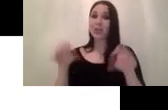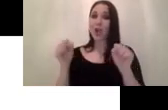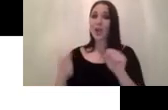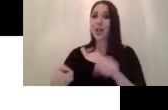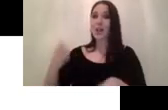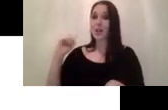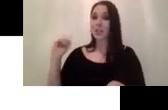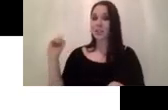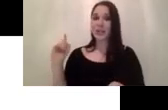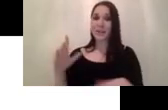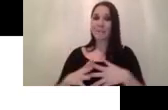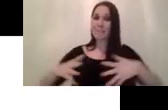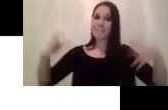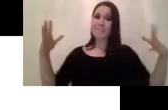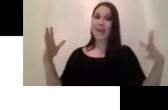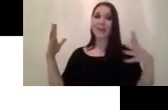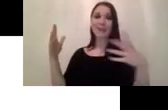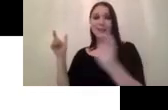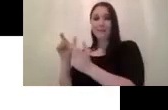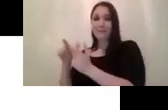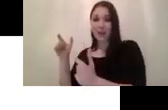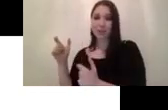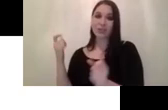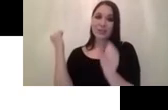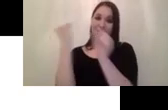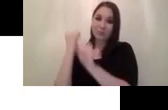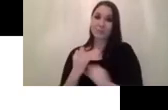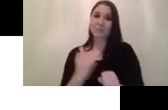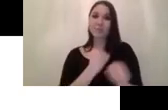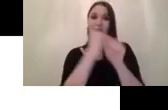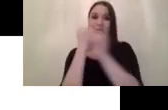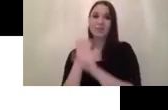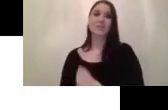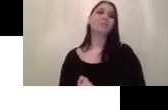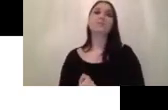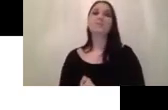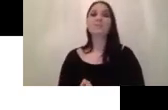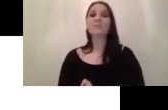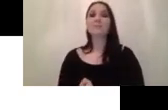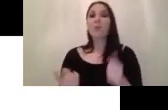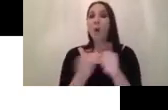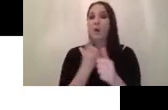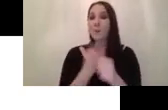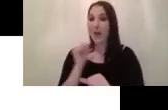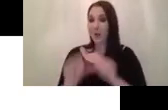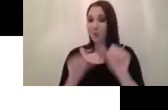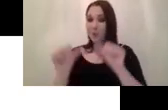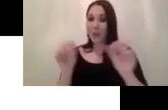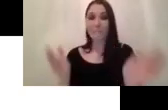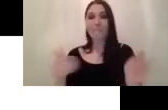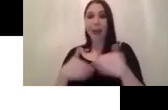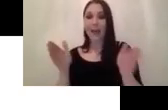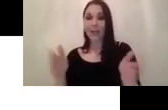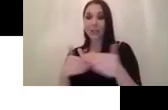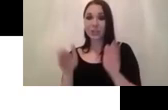big warehouses uh the manufacturing um line have the automated process to package the product